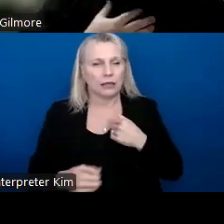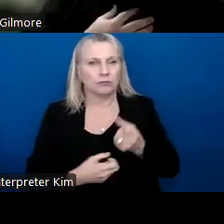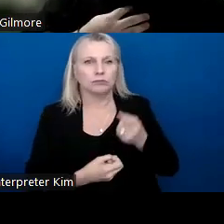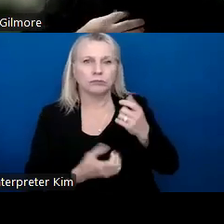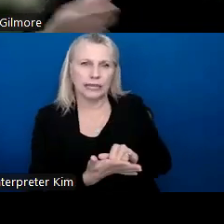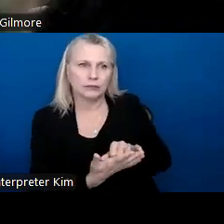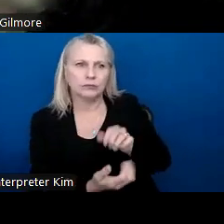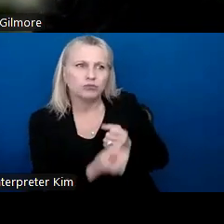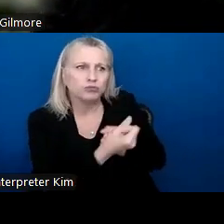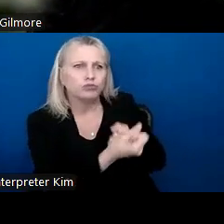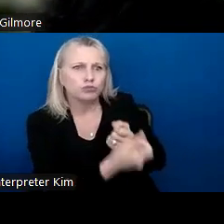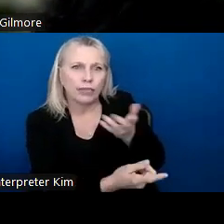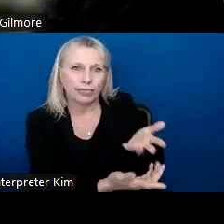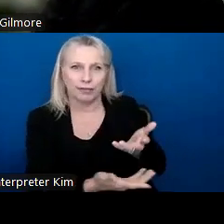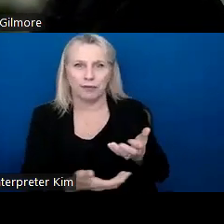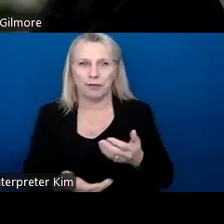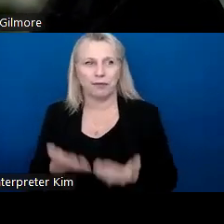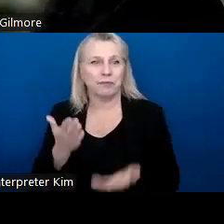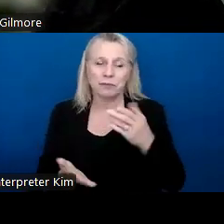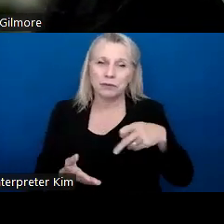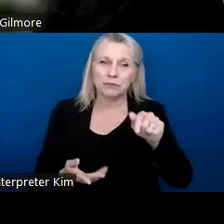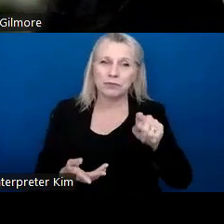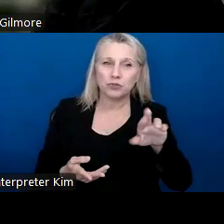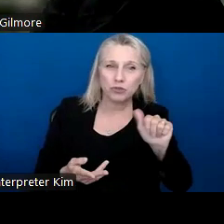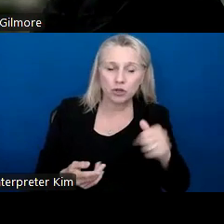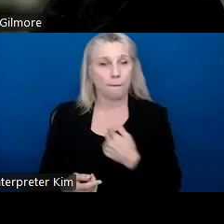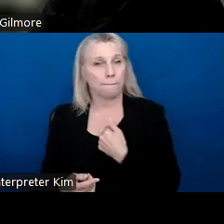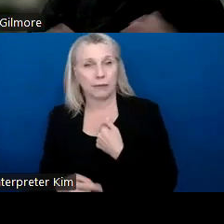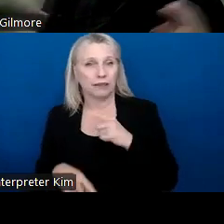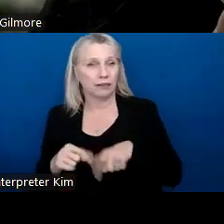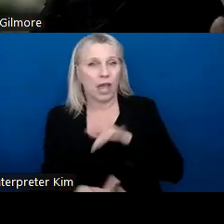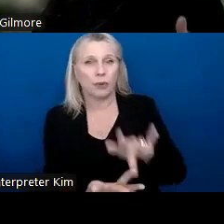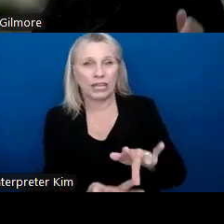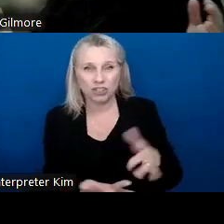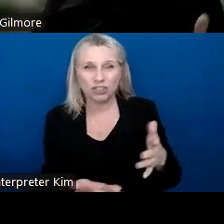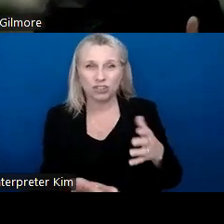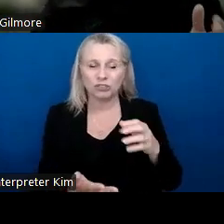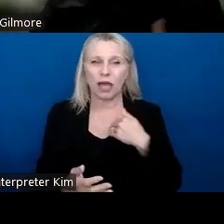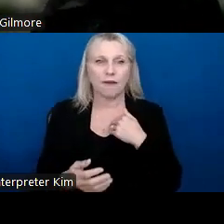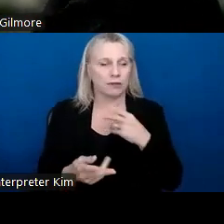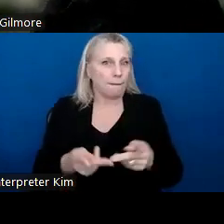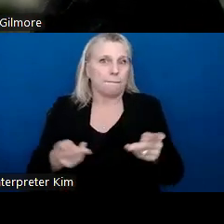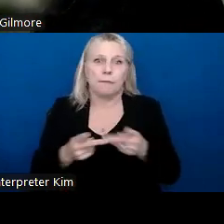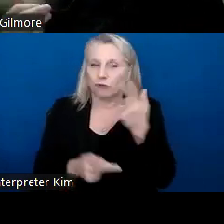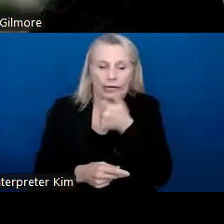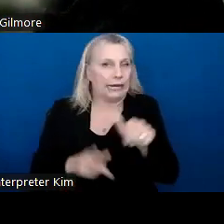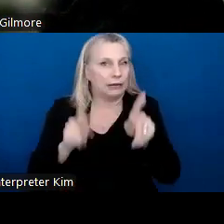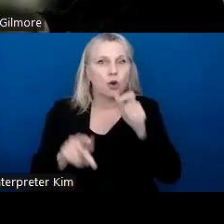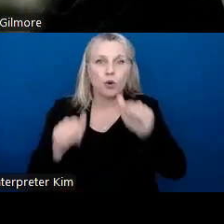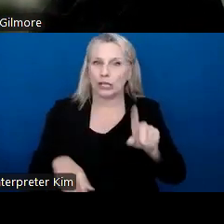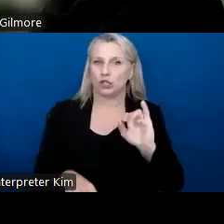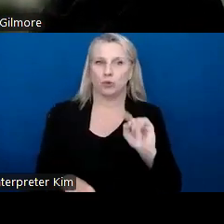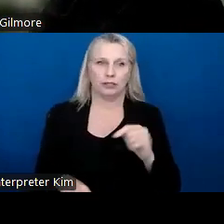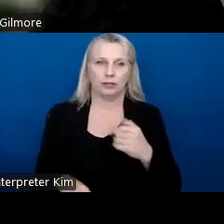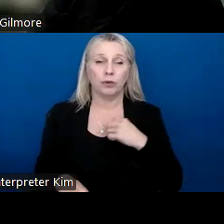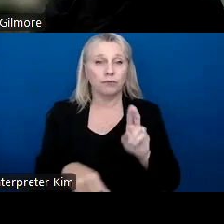kids that I might not reach or that Patricia might not reach. And so there's a spot for anybody who can do it. We've used